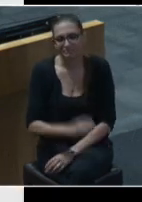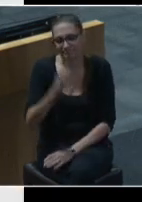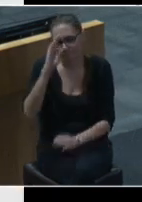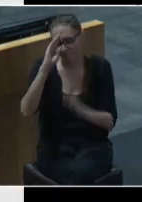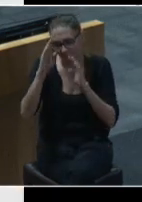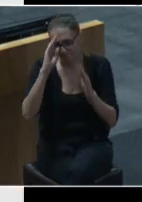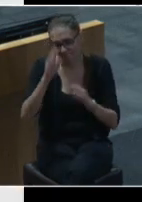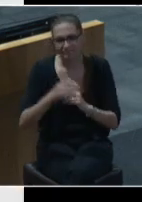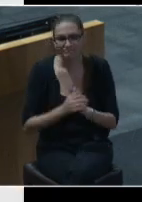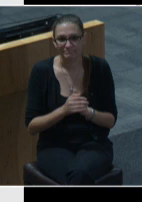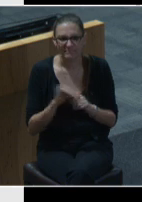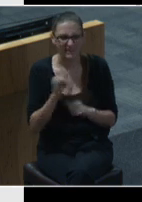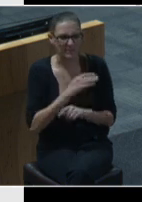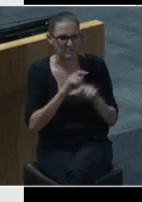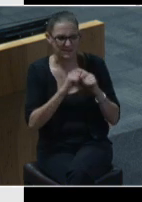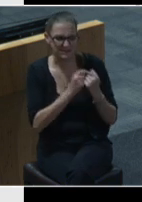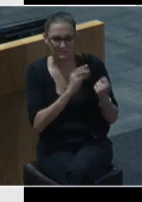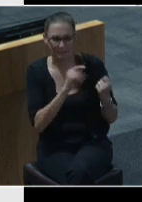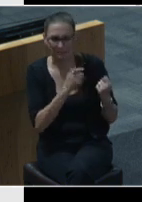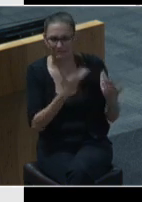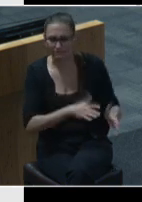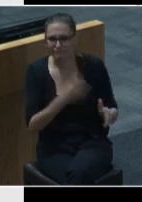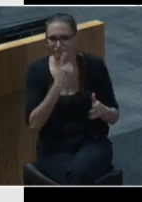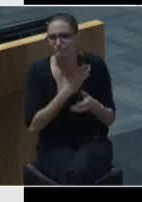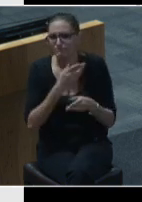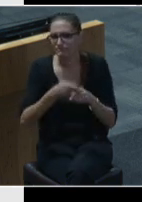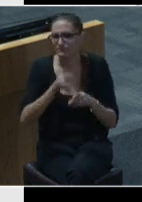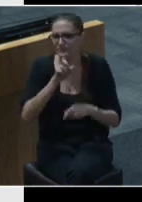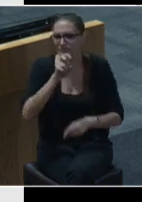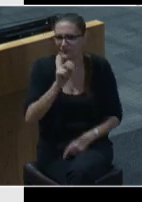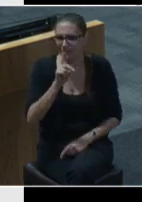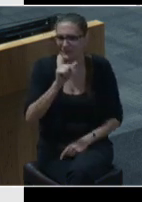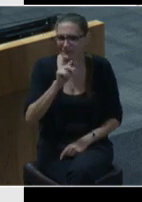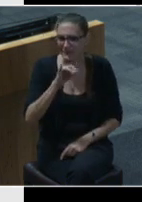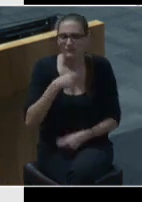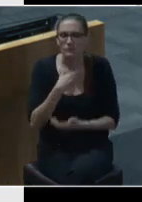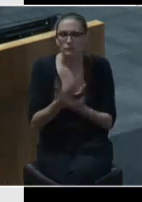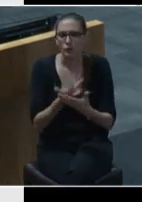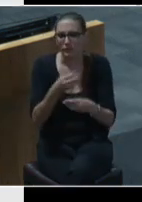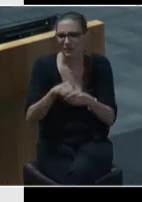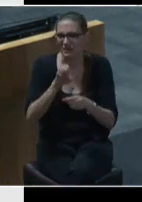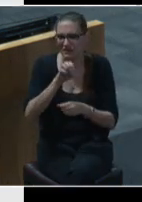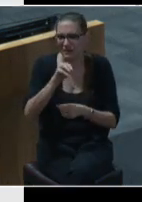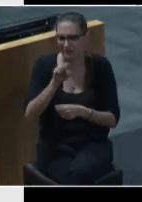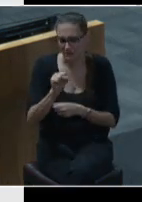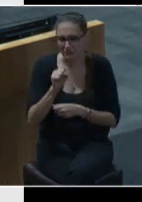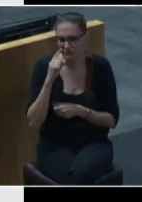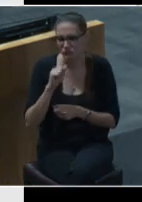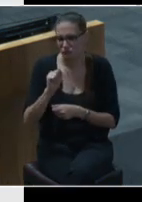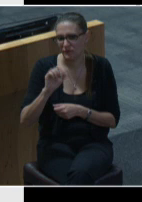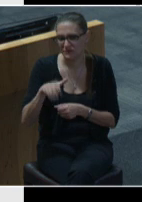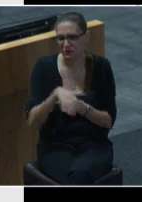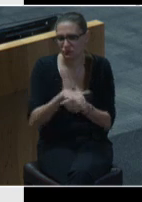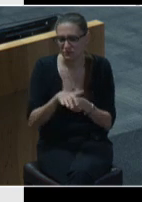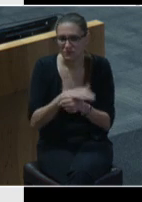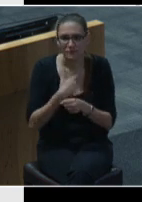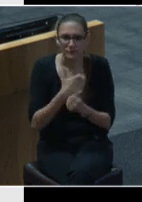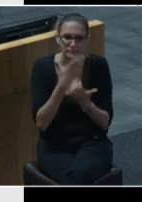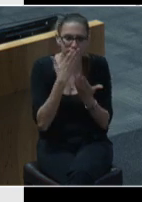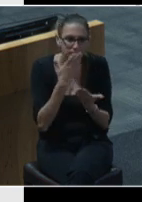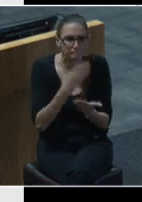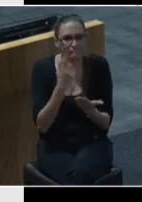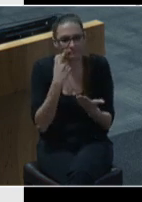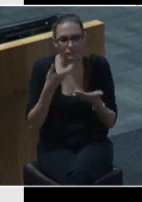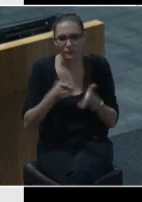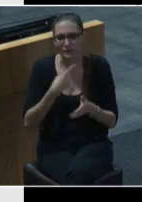uh like my teammates said my name is ken davis i am part of the austin ems community health team uh i'd like to thank you for letting me speak to